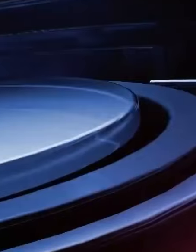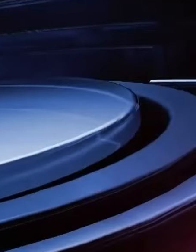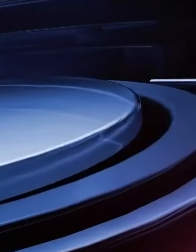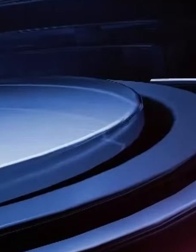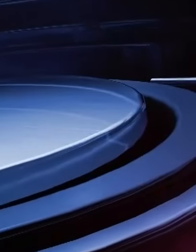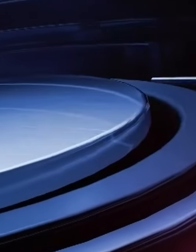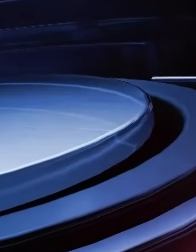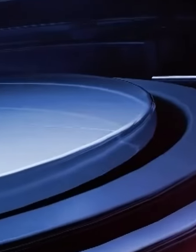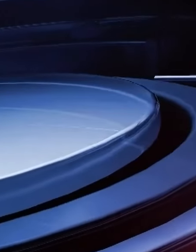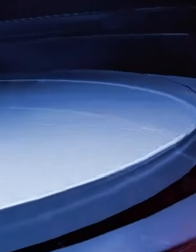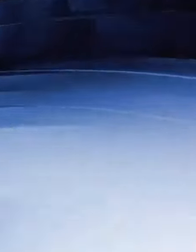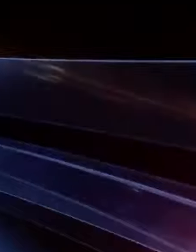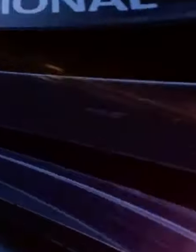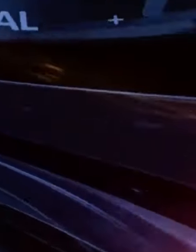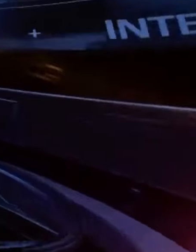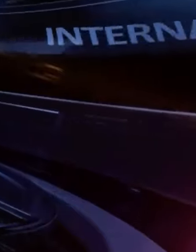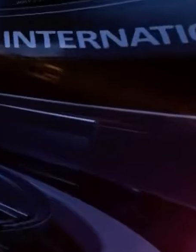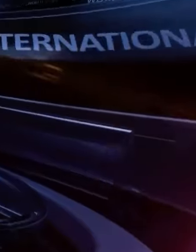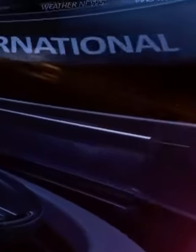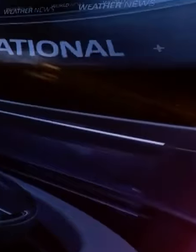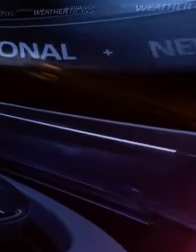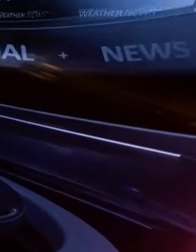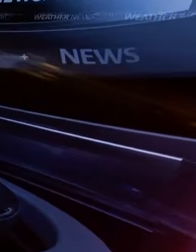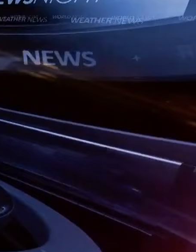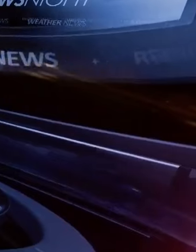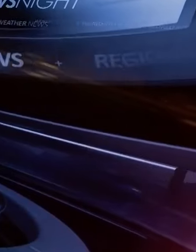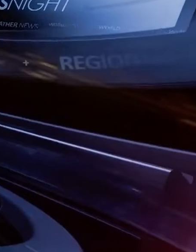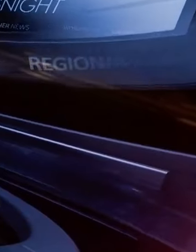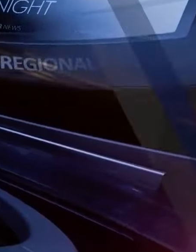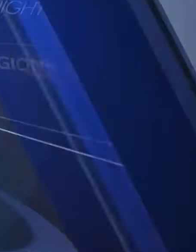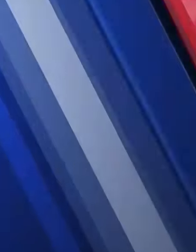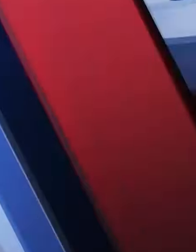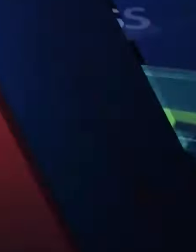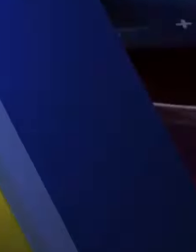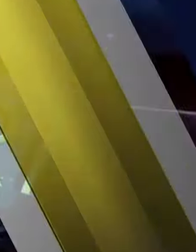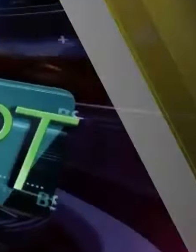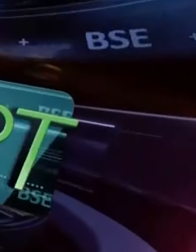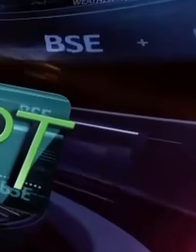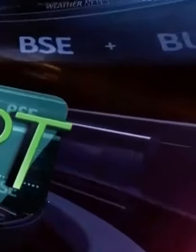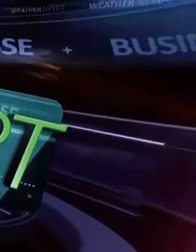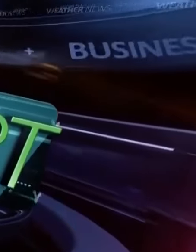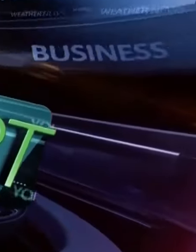Insurance and Social Security Service. More than a contribution, it's your lifeline.